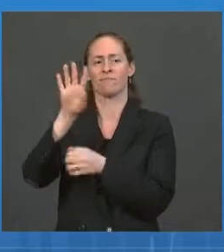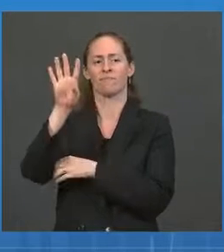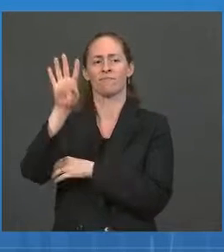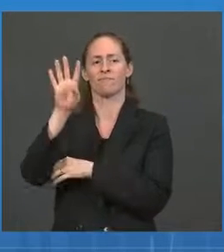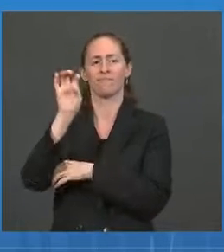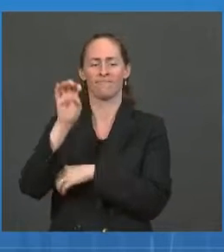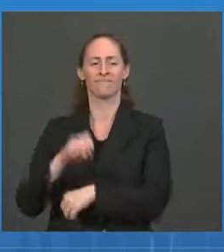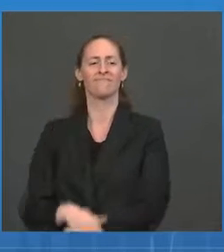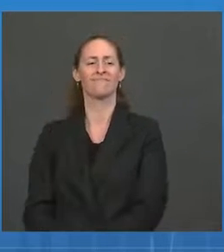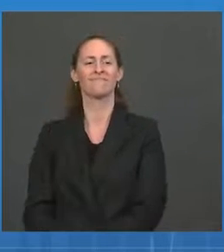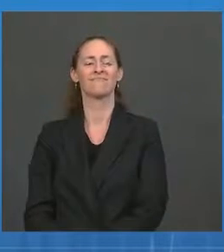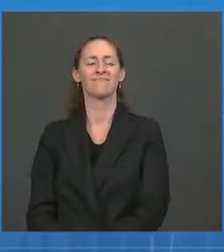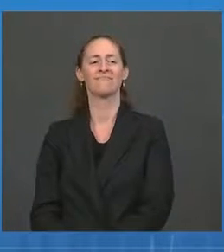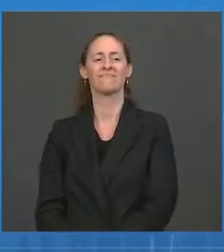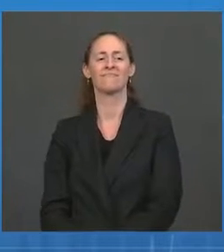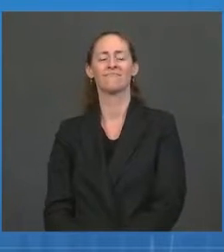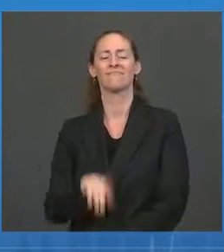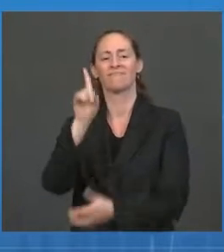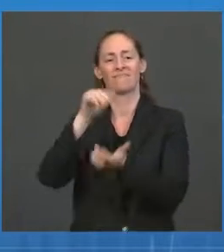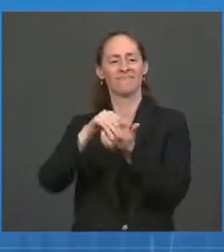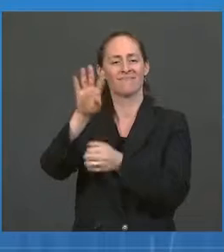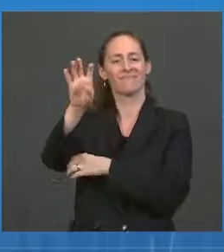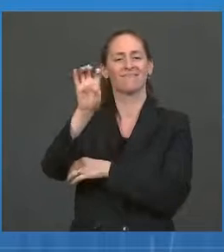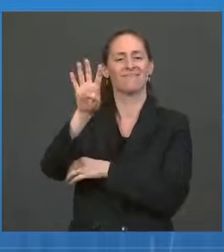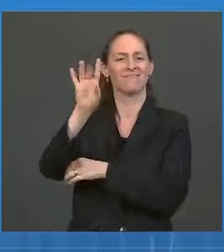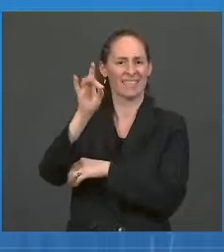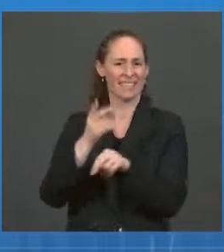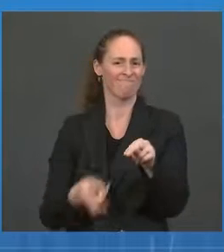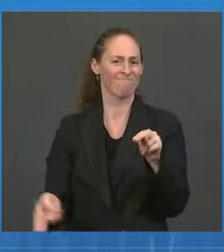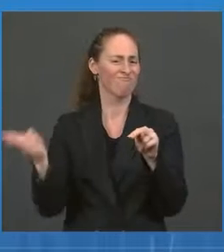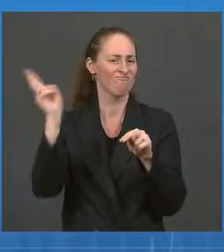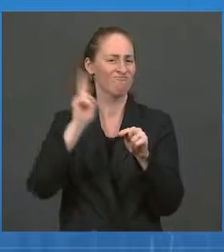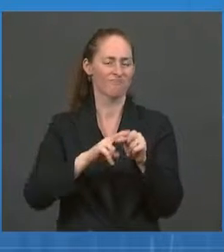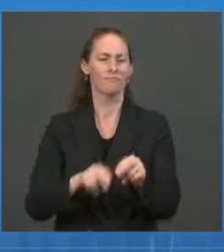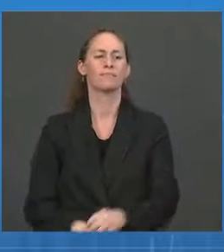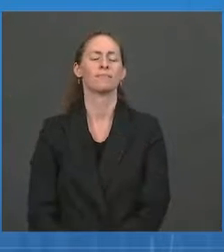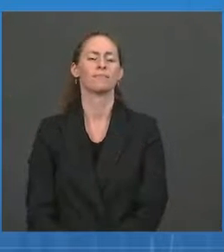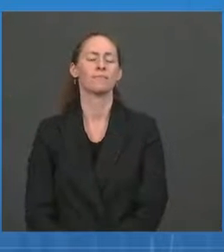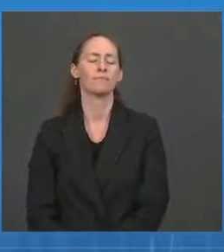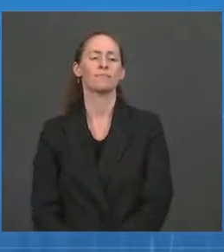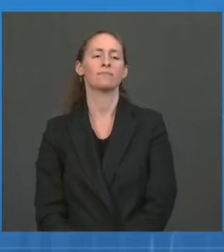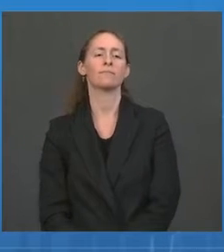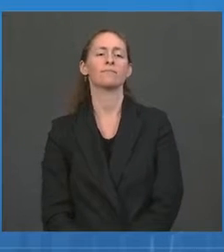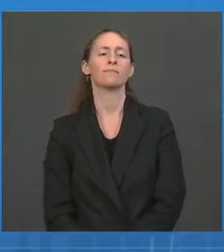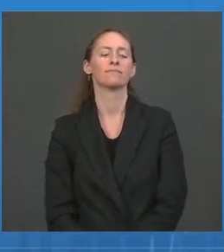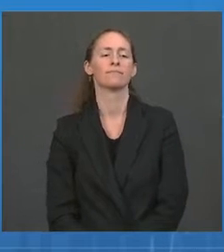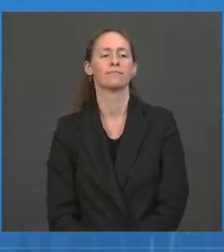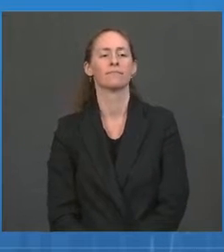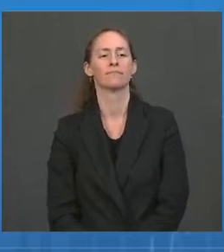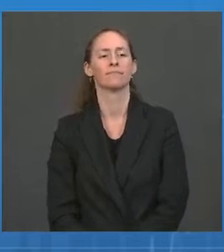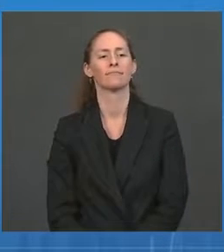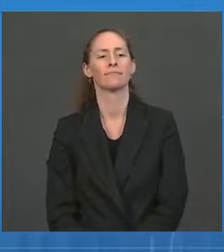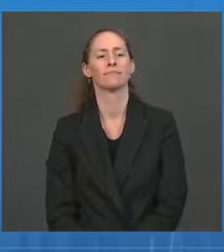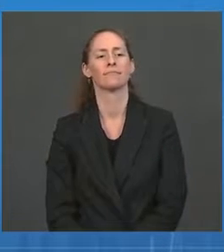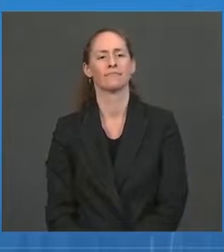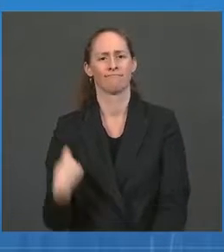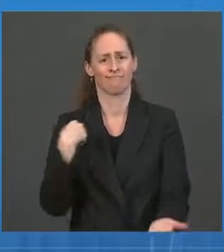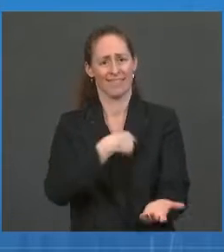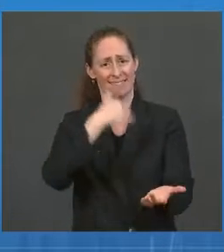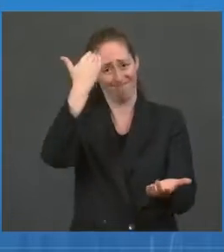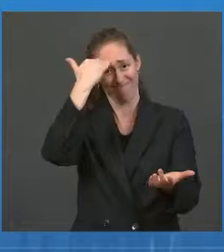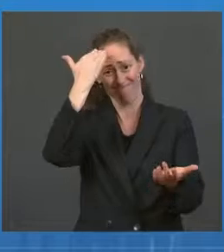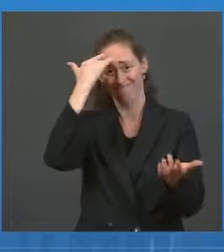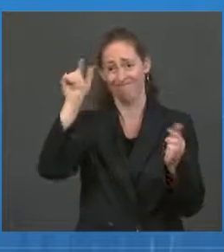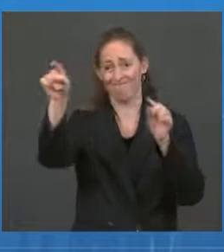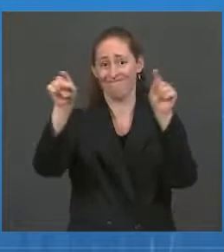We know the COVID-19 pandemic has placed tremendous stress on the healthcare sector, from hospitals to nursing homes to outpatient